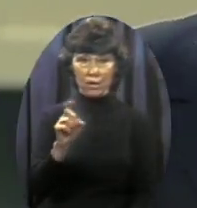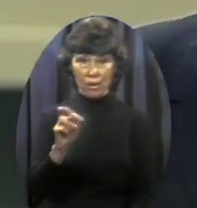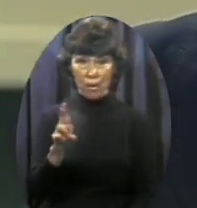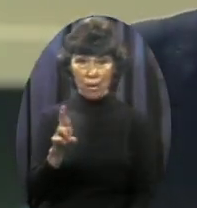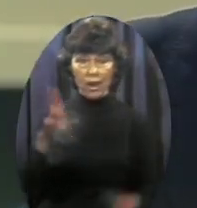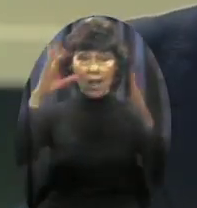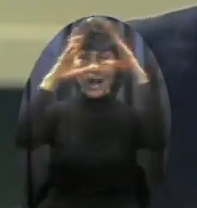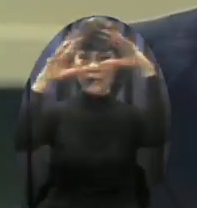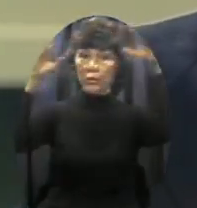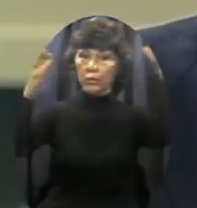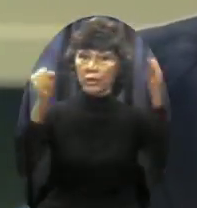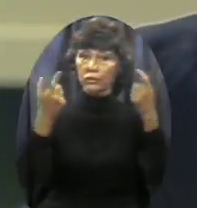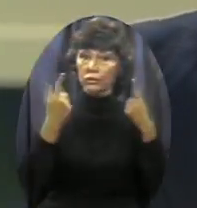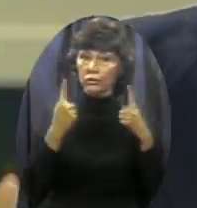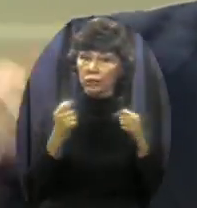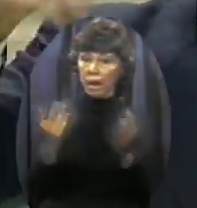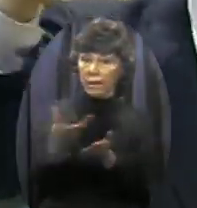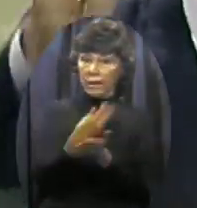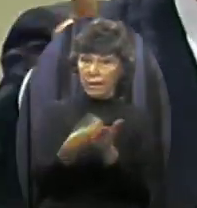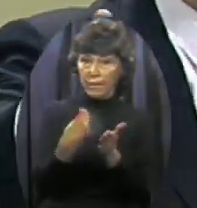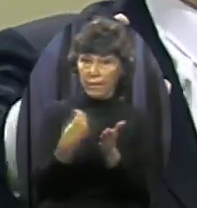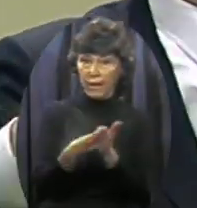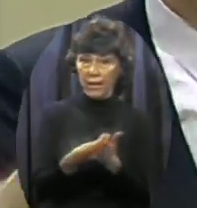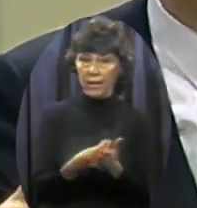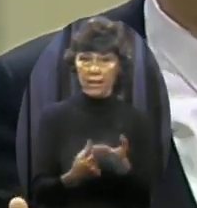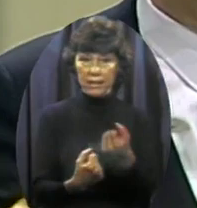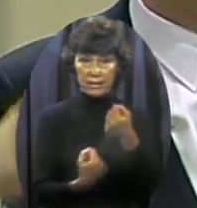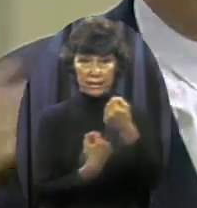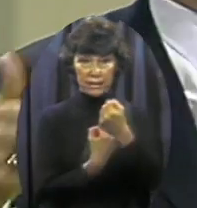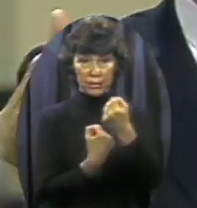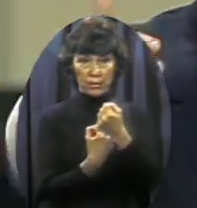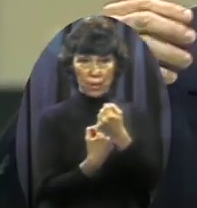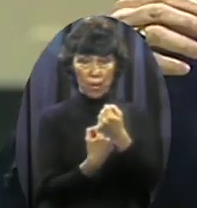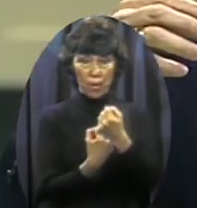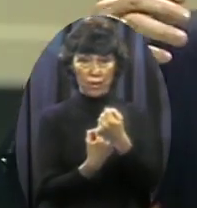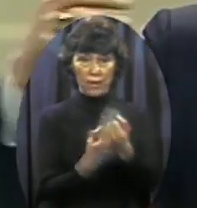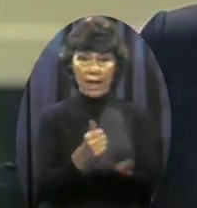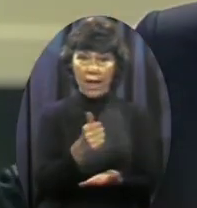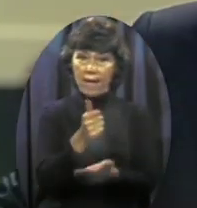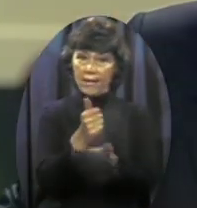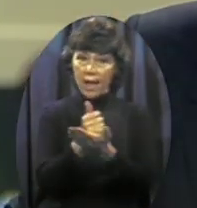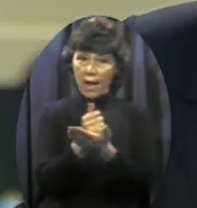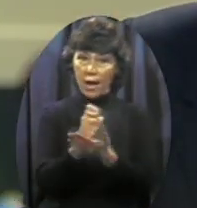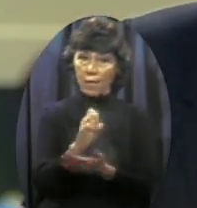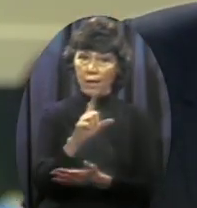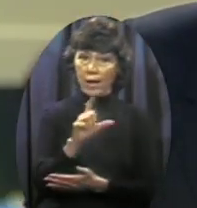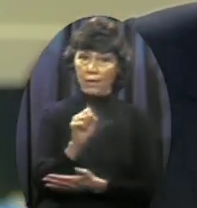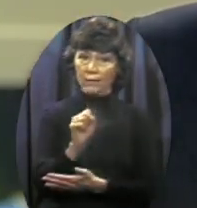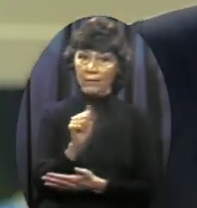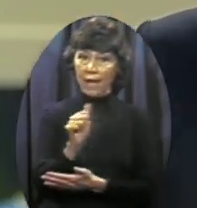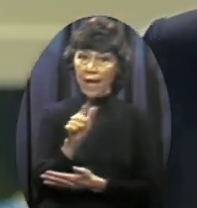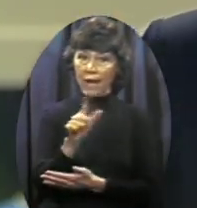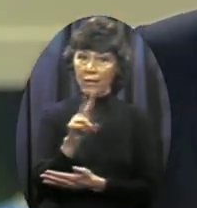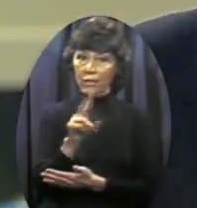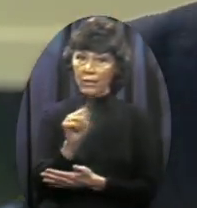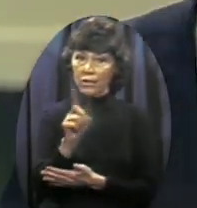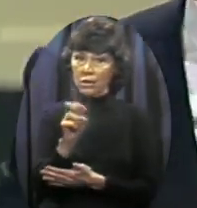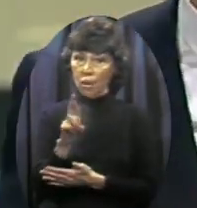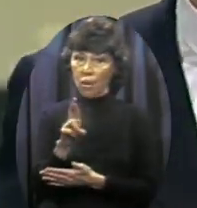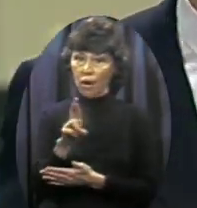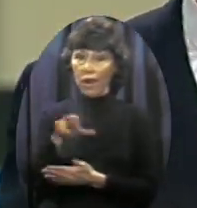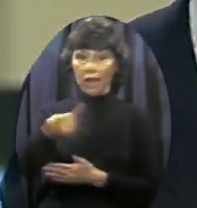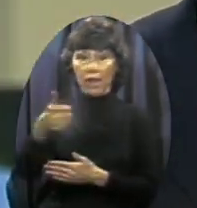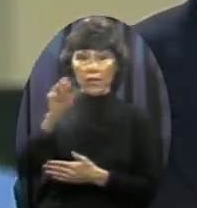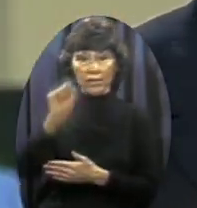Prevent the fall of El Salvador And then Honduras And Costa Rica And Guatemala And Panama Mexico You think we should be